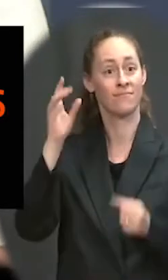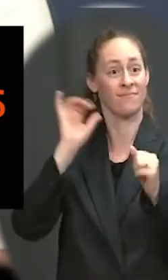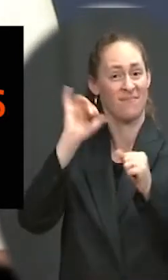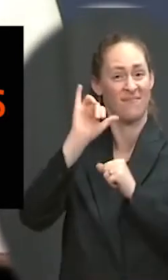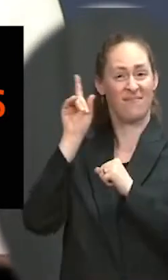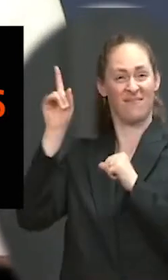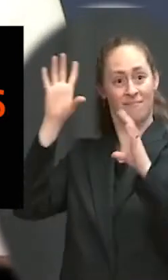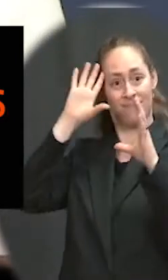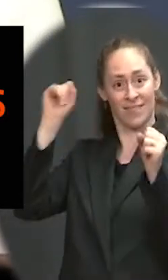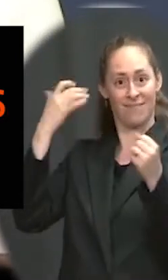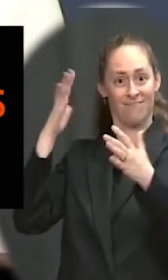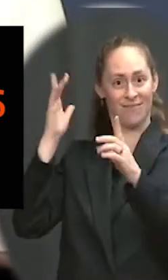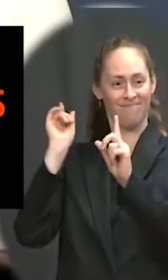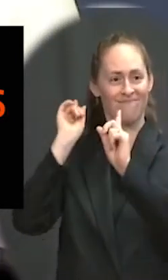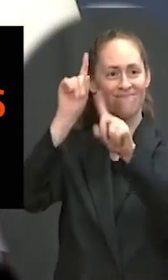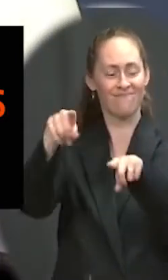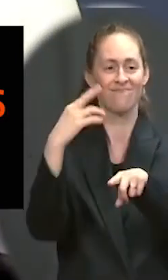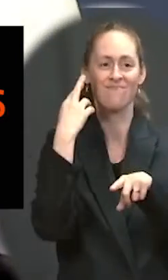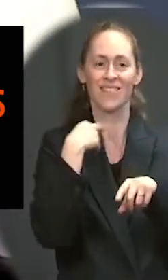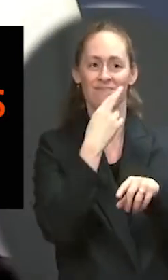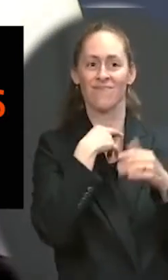the Revitalization Fund's pilot program.